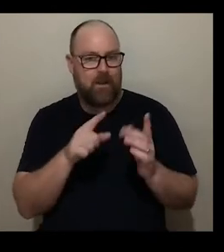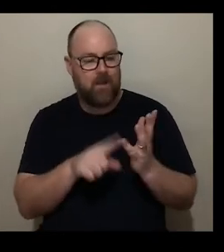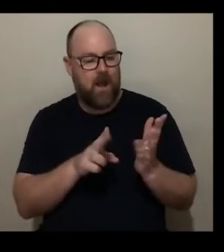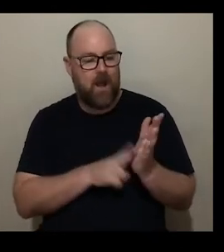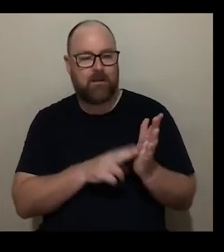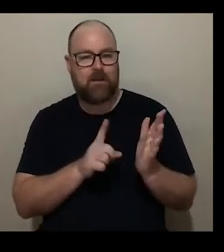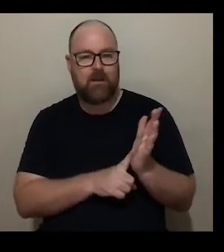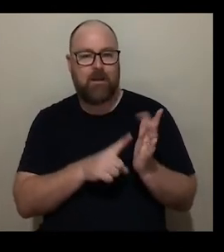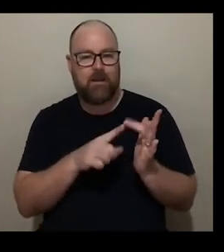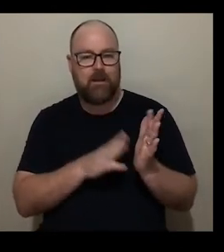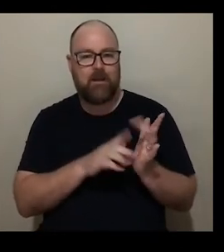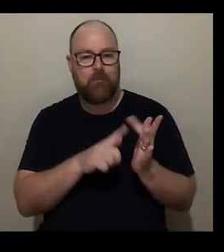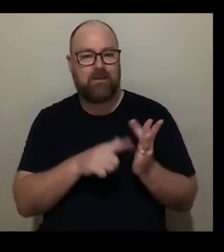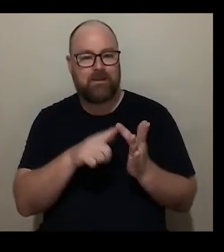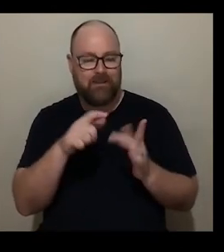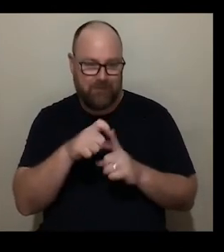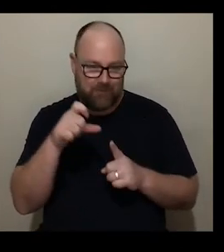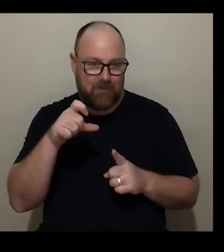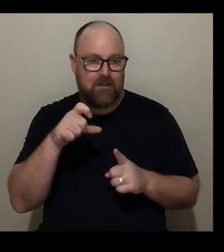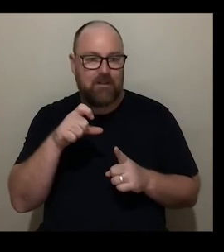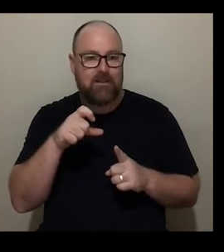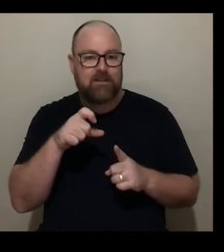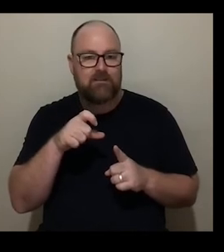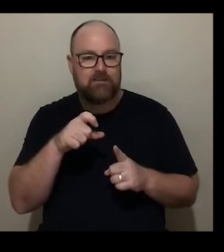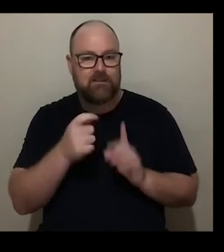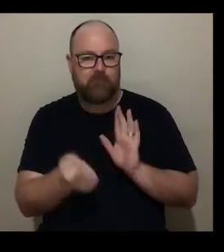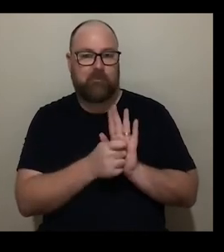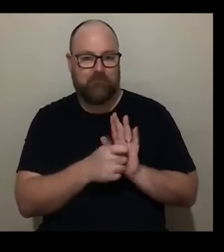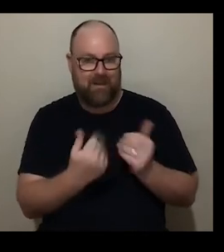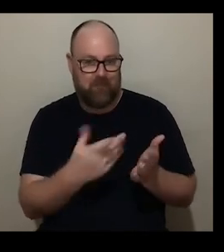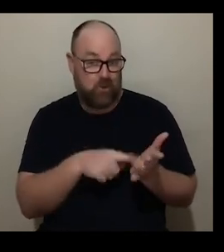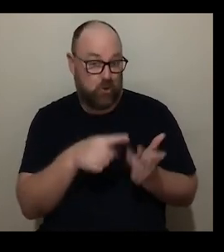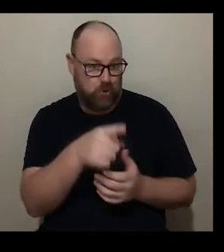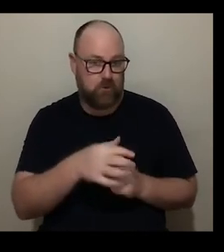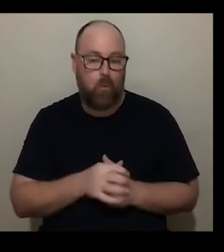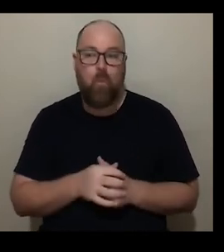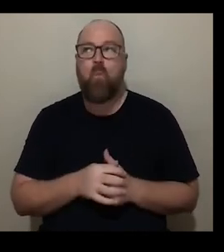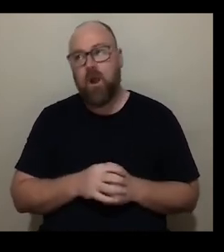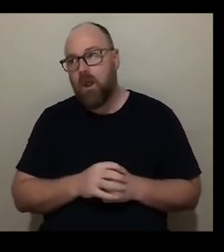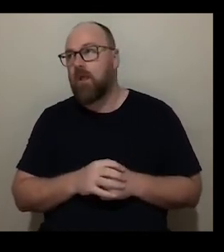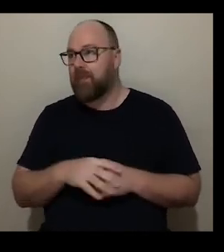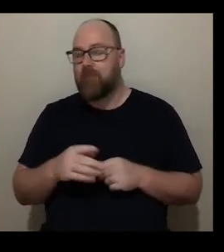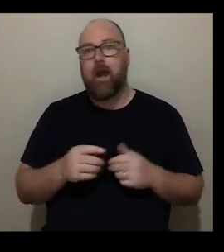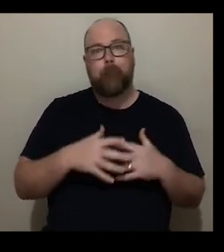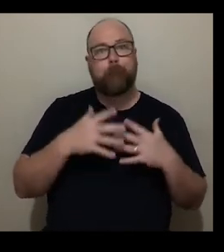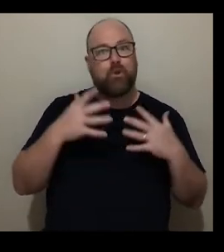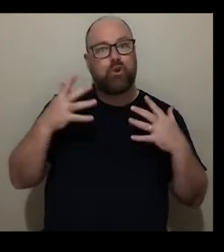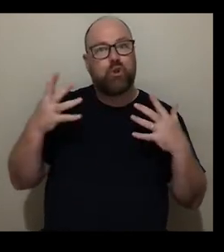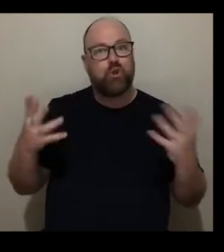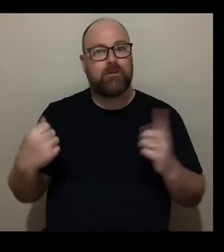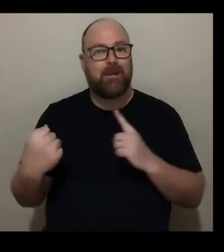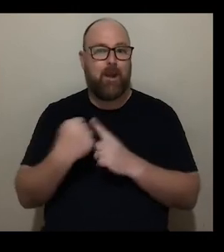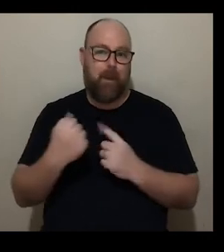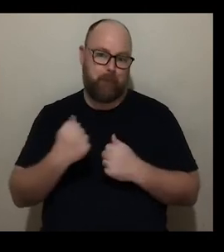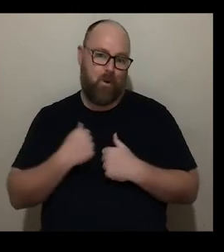on your career well unlimited has a massive impact on my career um as i was saying